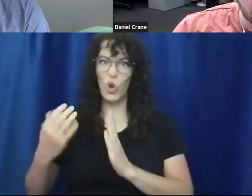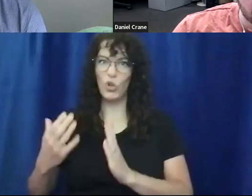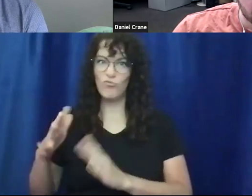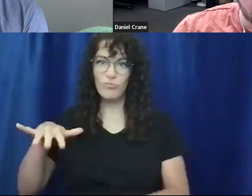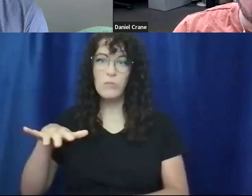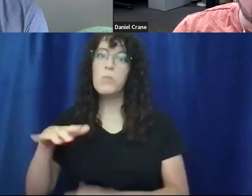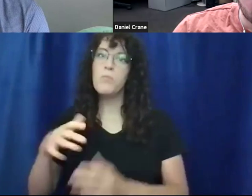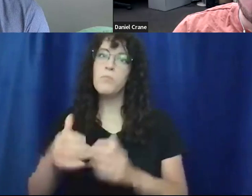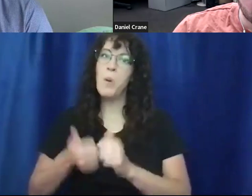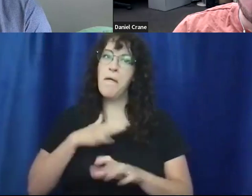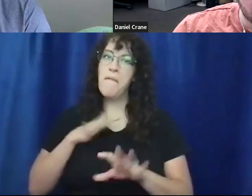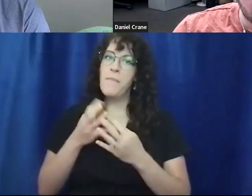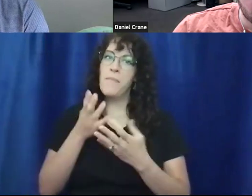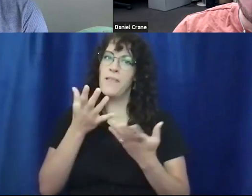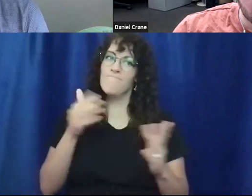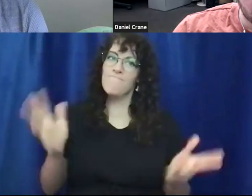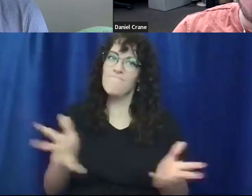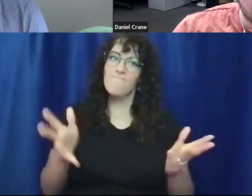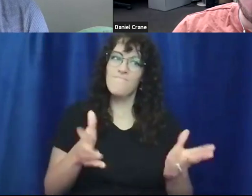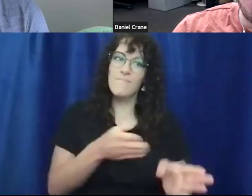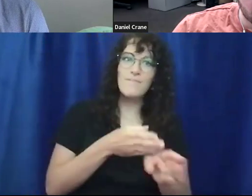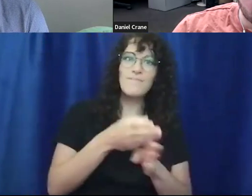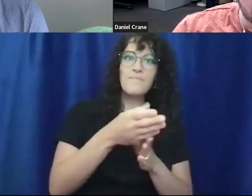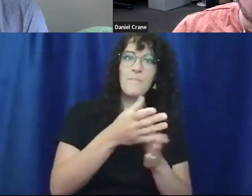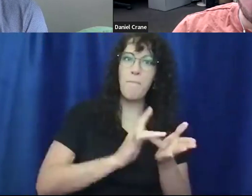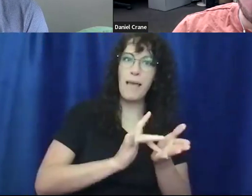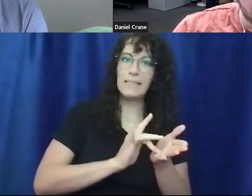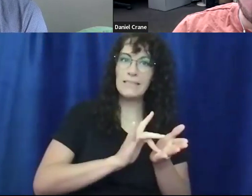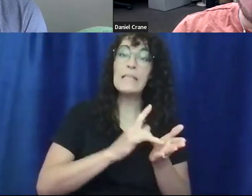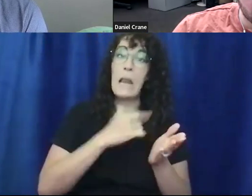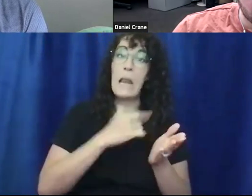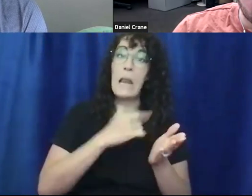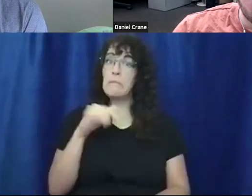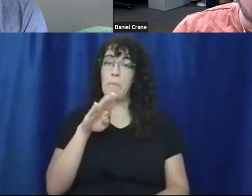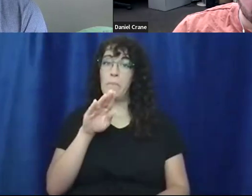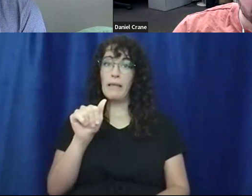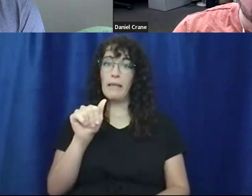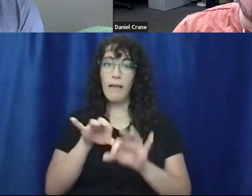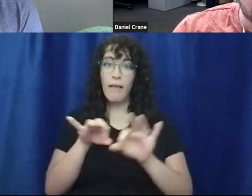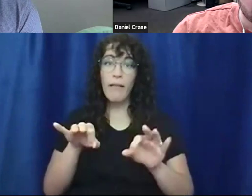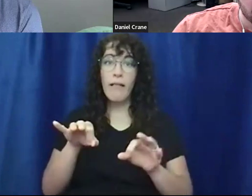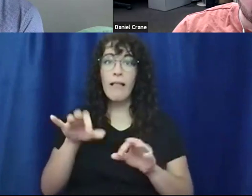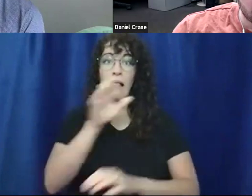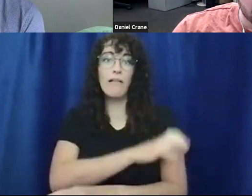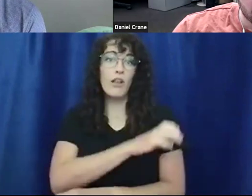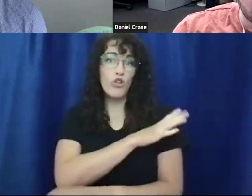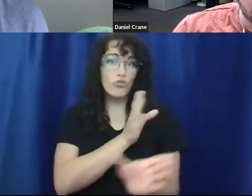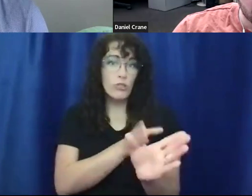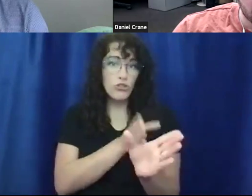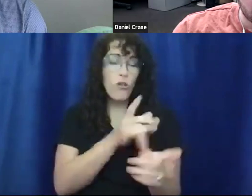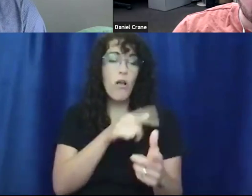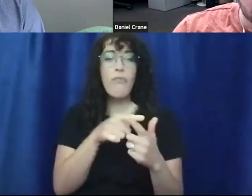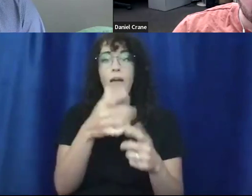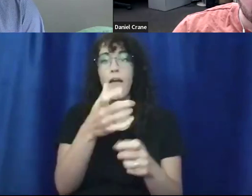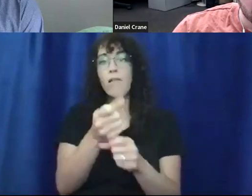medical route. Um, and I did, uh, uh, I got my, uh, bachelor's in clinical psychology and I was able to get my master's